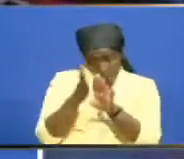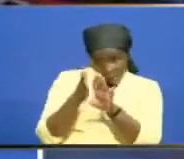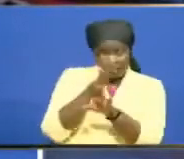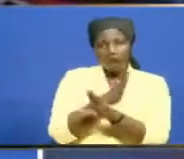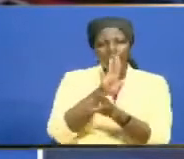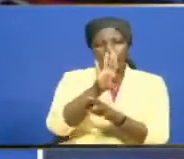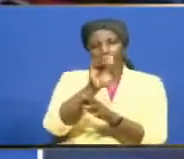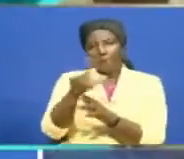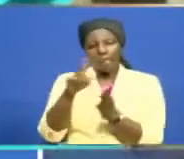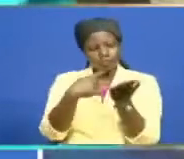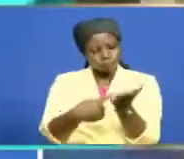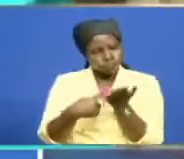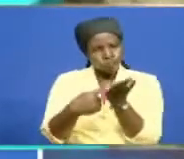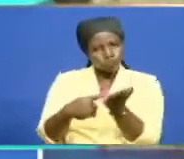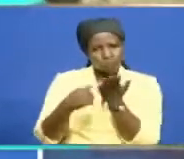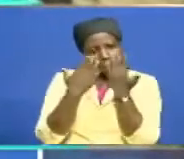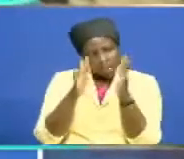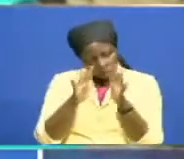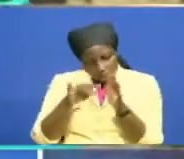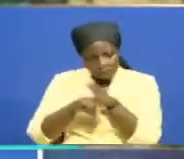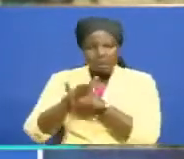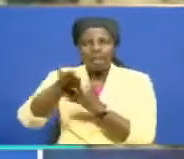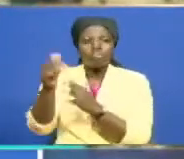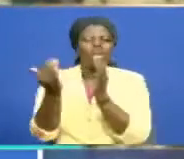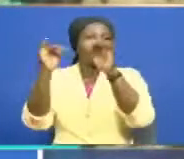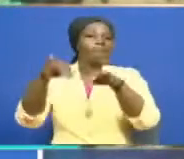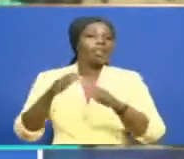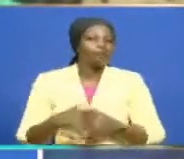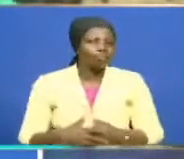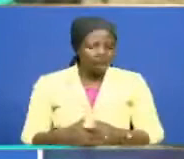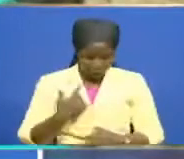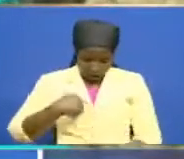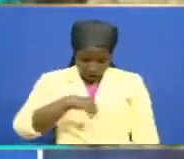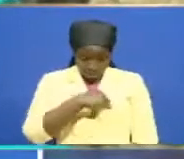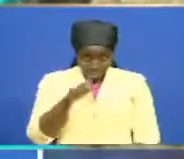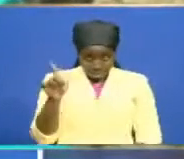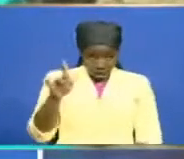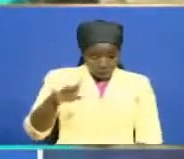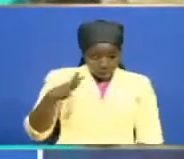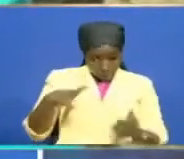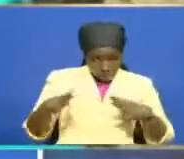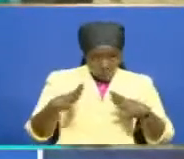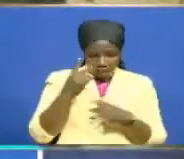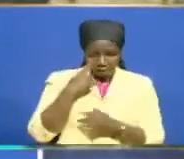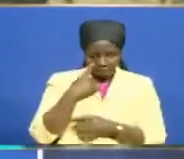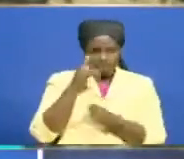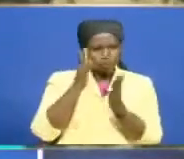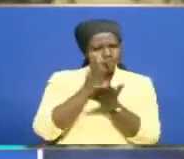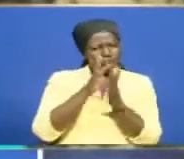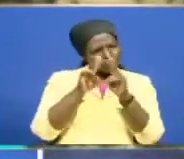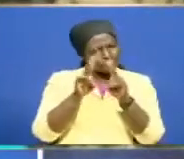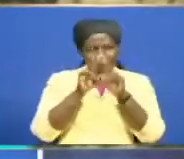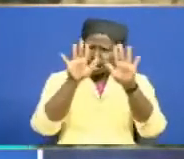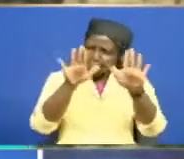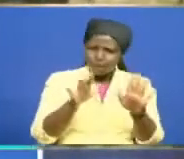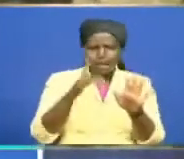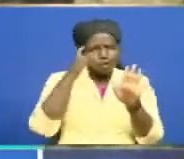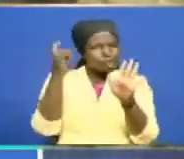by the County Assembly. Kama wana Rekipia, tumiona umuhimu ya kutambua mwanainchi, juu mwanainchi ndiyo